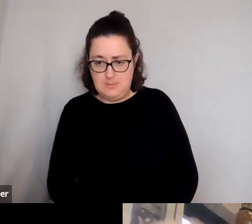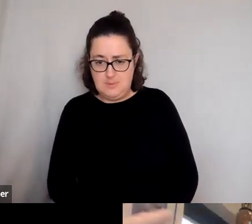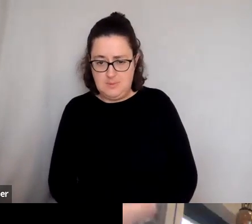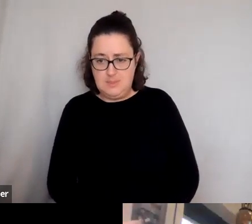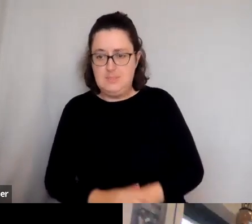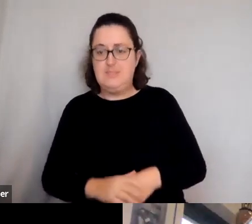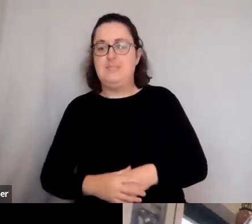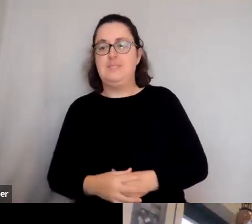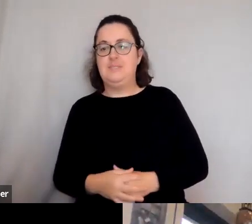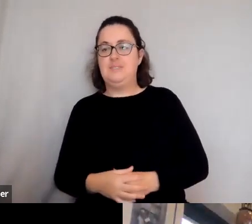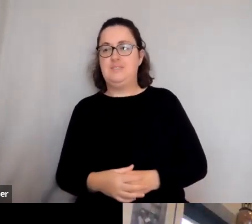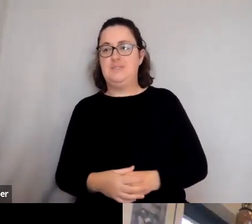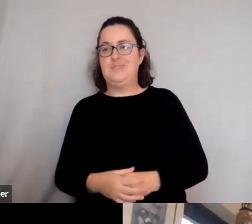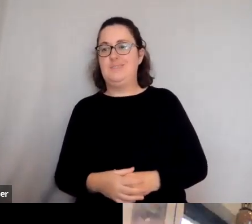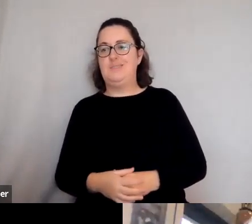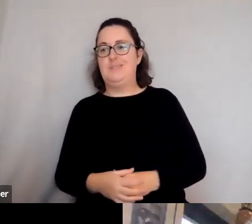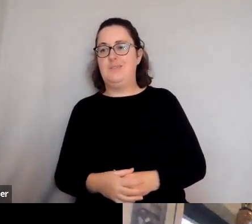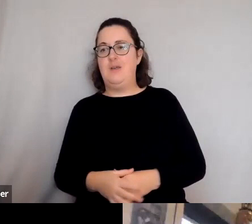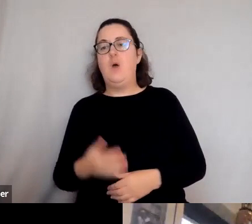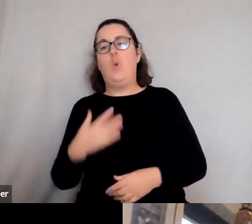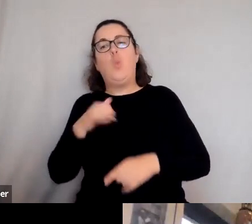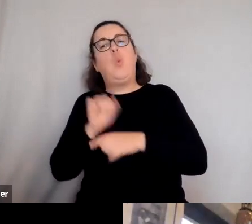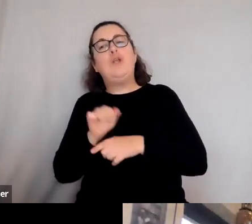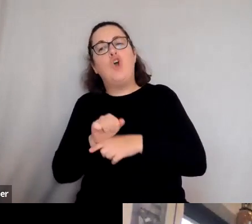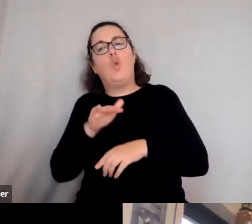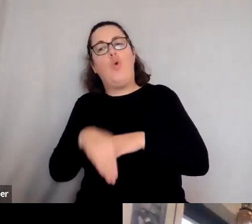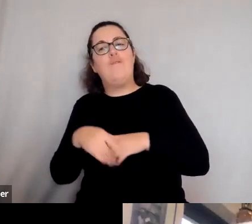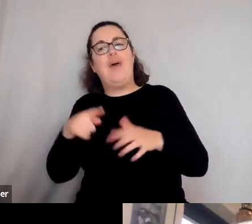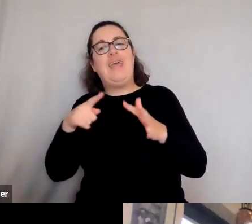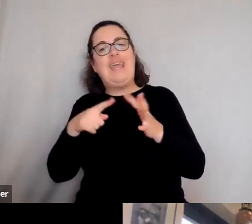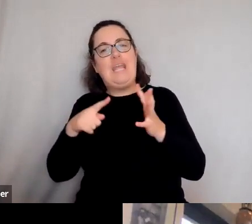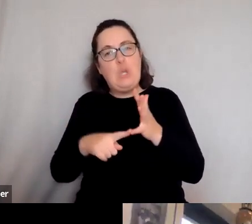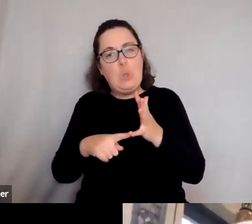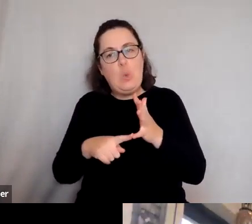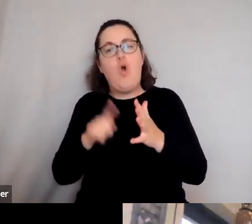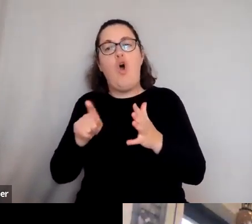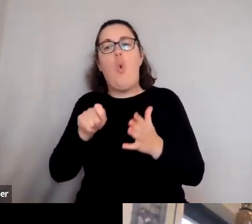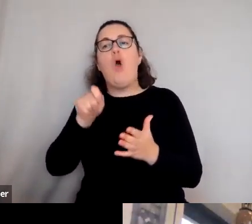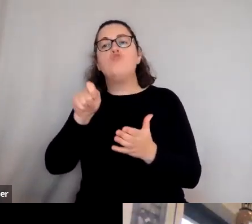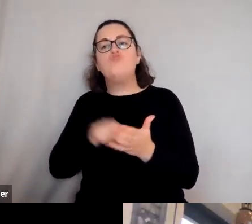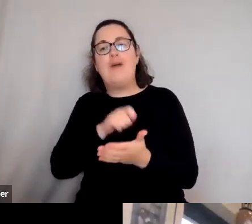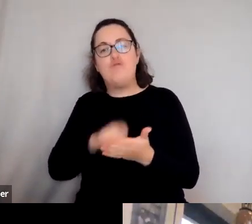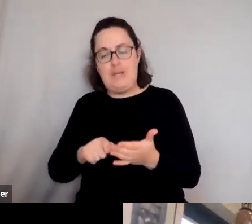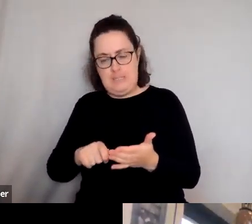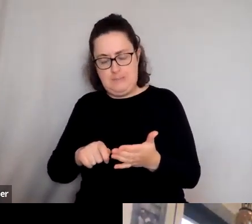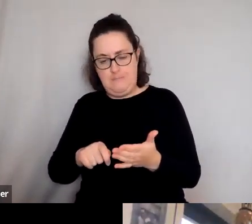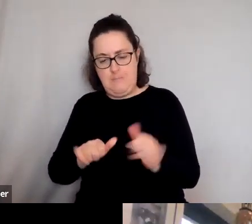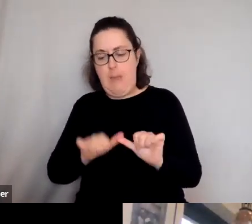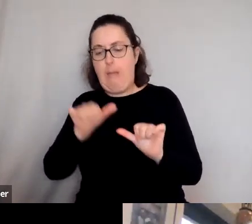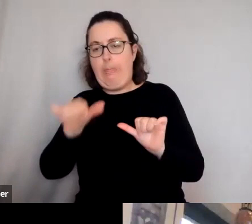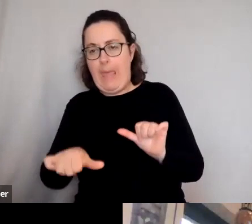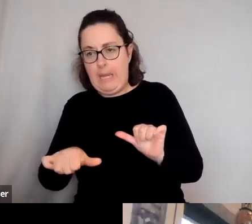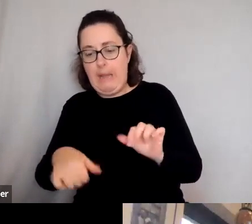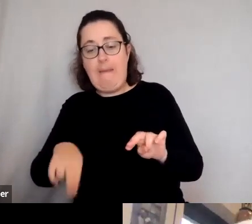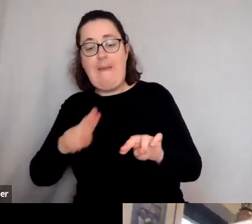that is, you know, people joke about the EU, you know, saying, or you have a referendum and then if you, you know, if